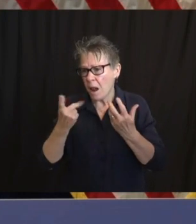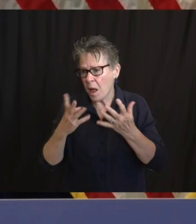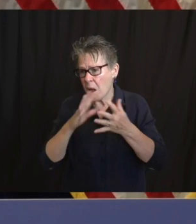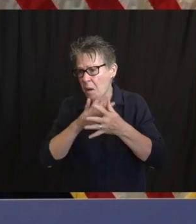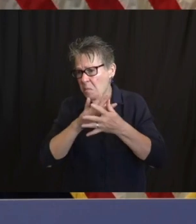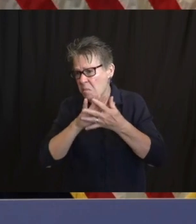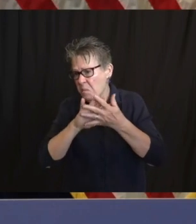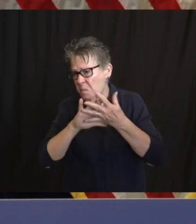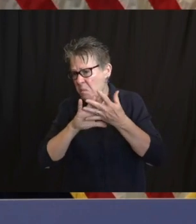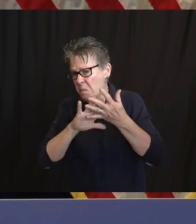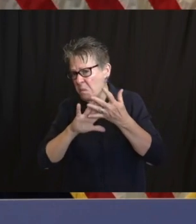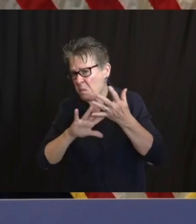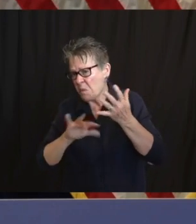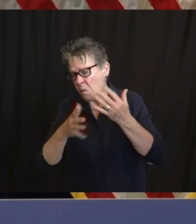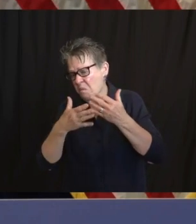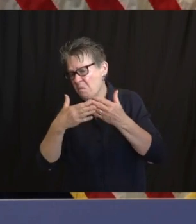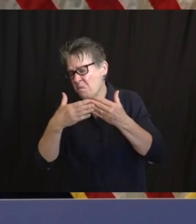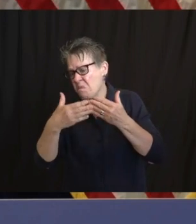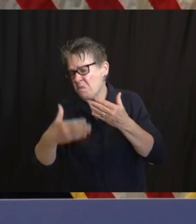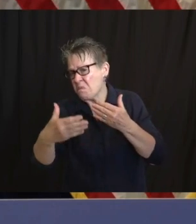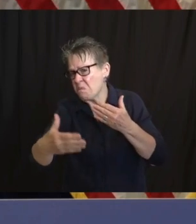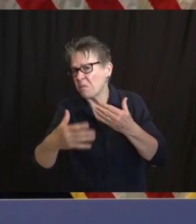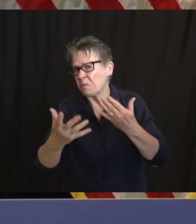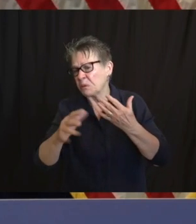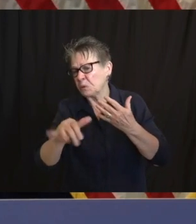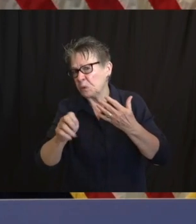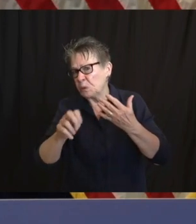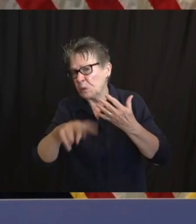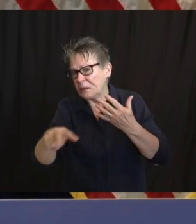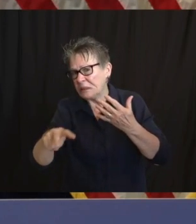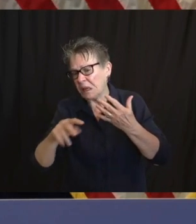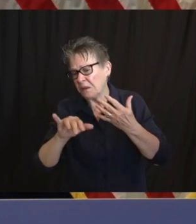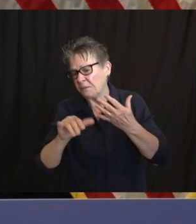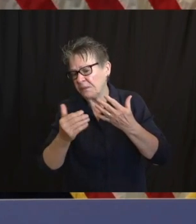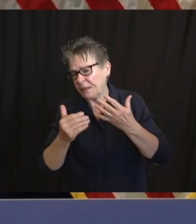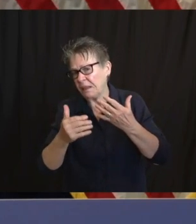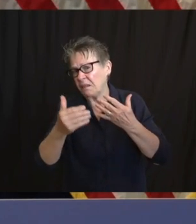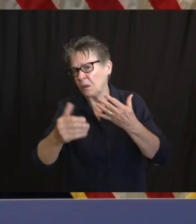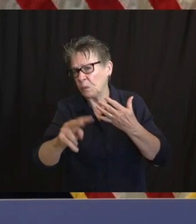So we'll start over here. Dustin, is that you? That's me. Good afternoon. Good afternoon.